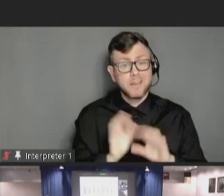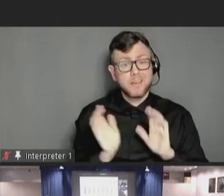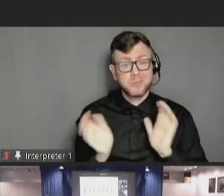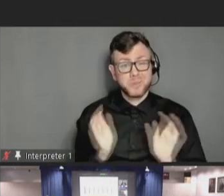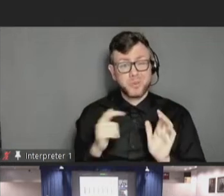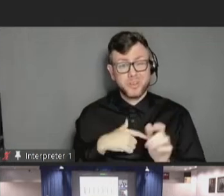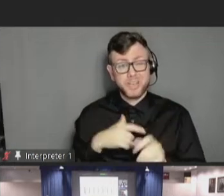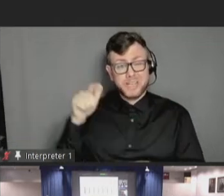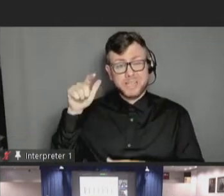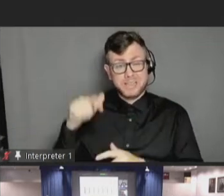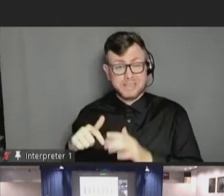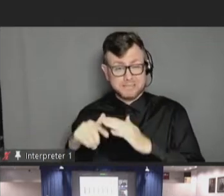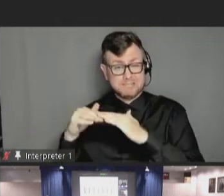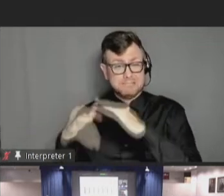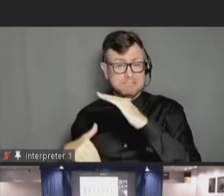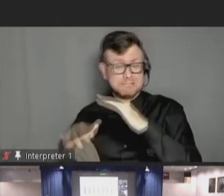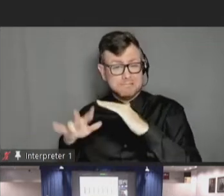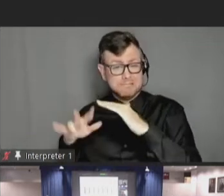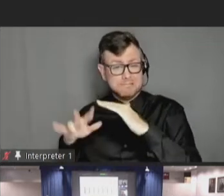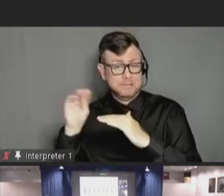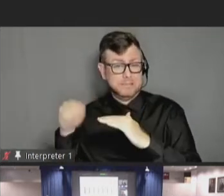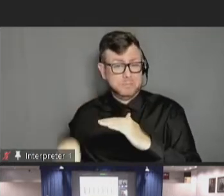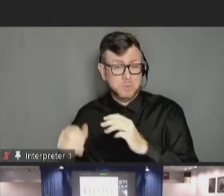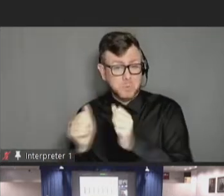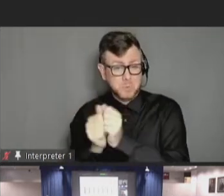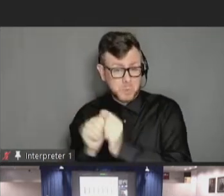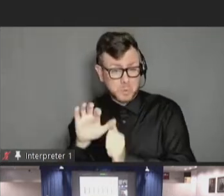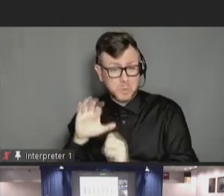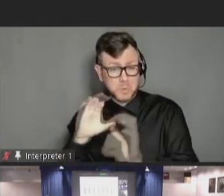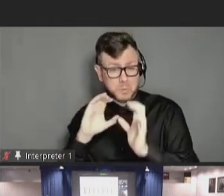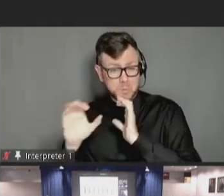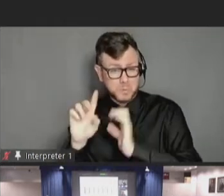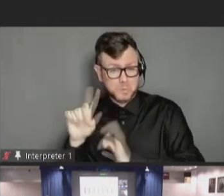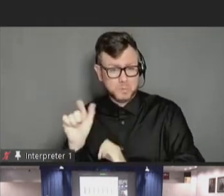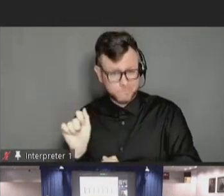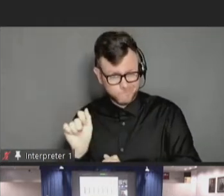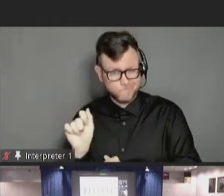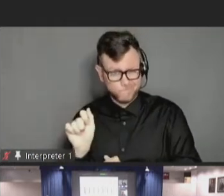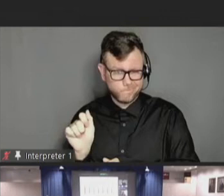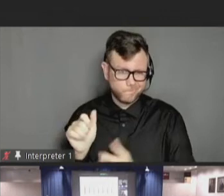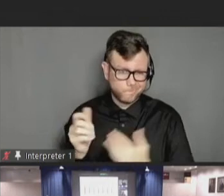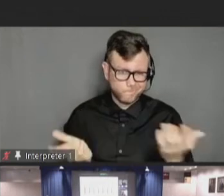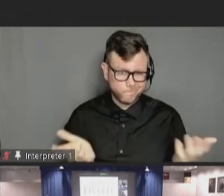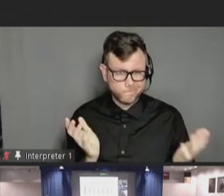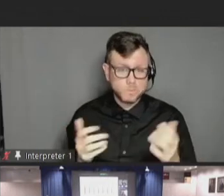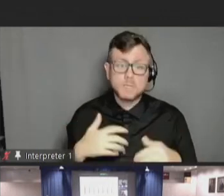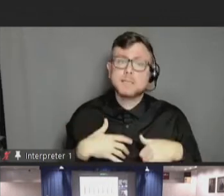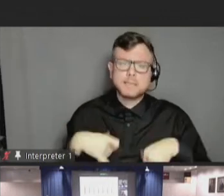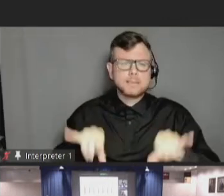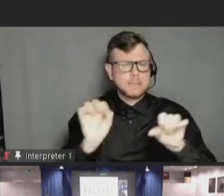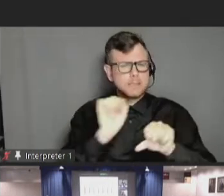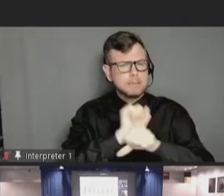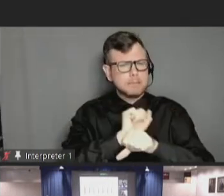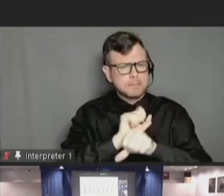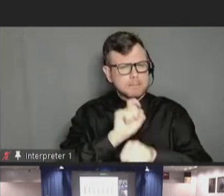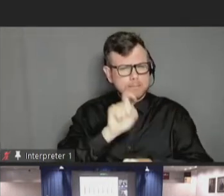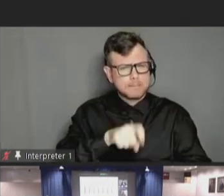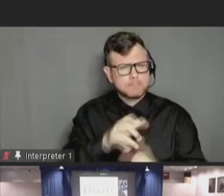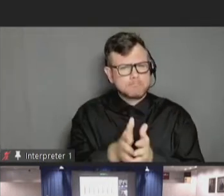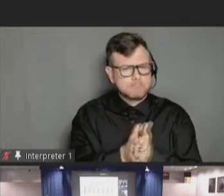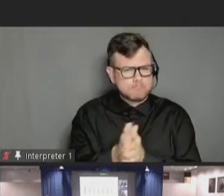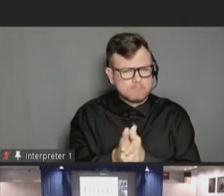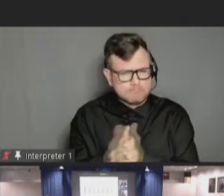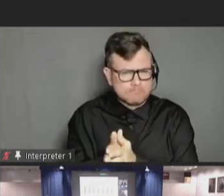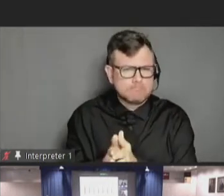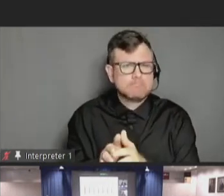less than 70 percent of those with a communication disability. So obviously still more work to be done. And that ties back to